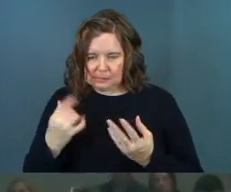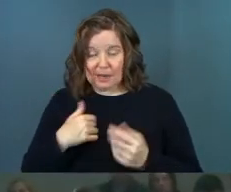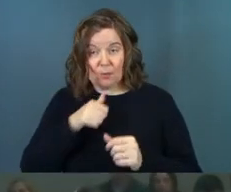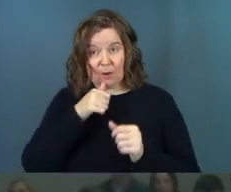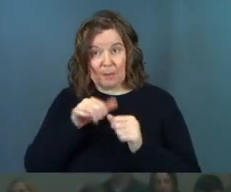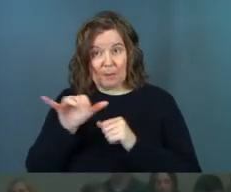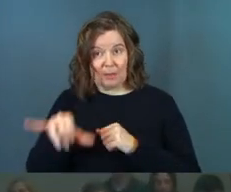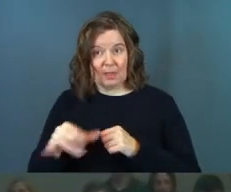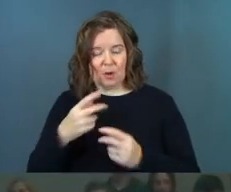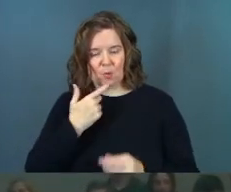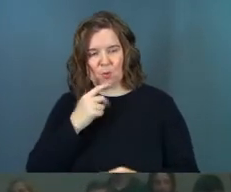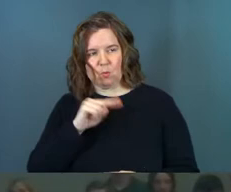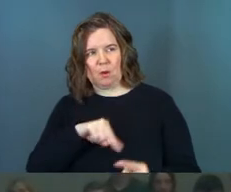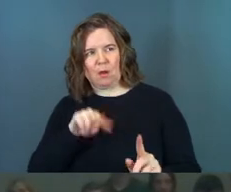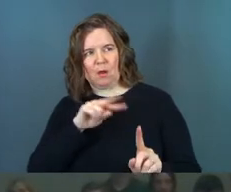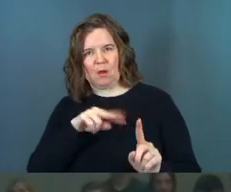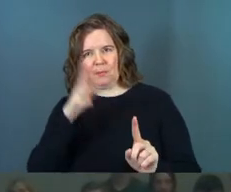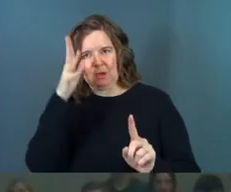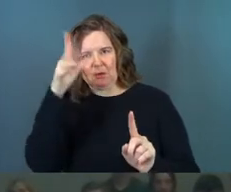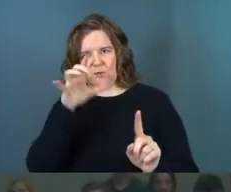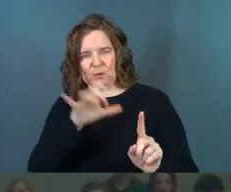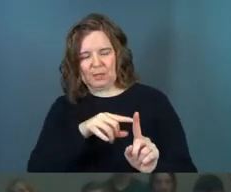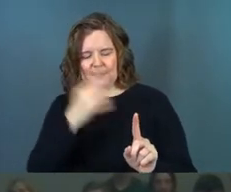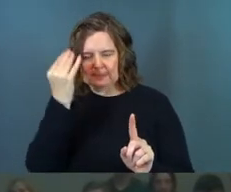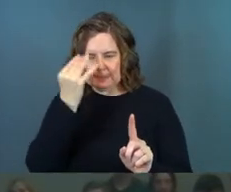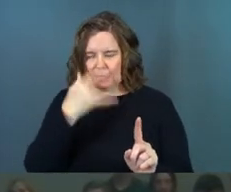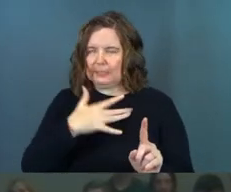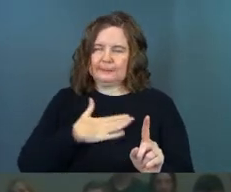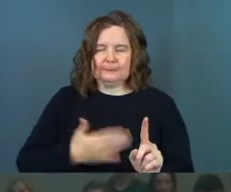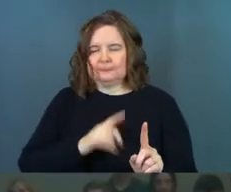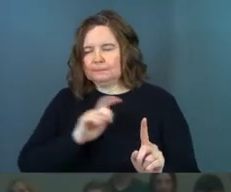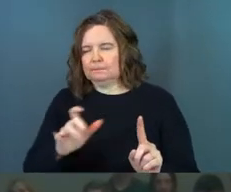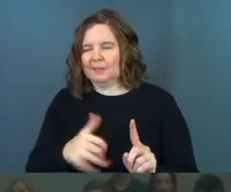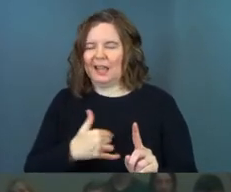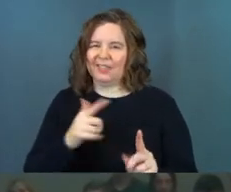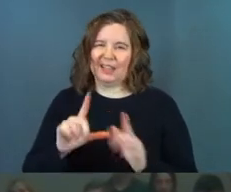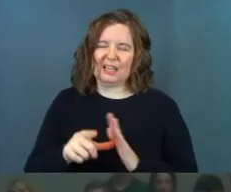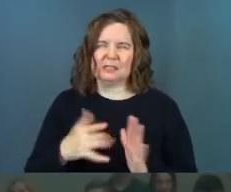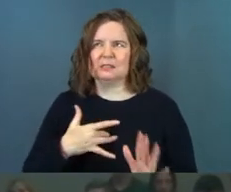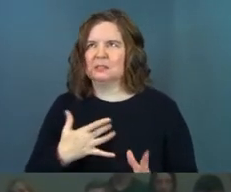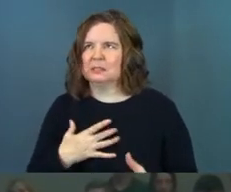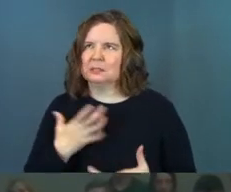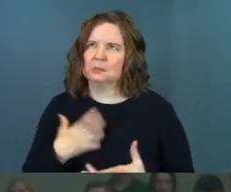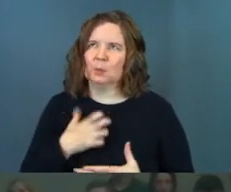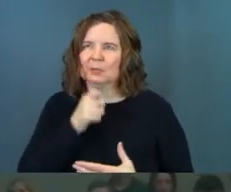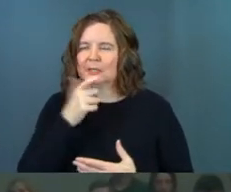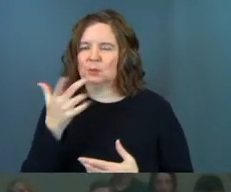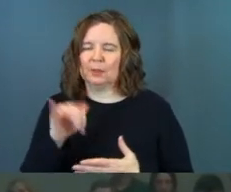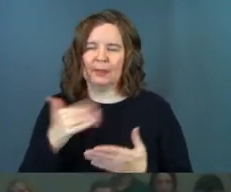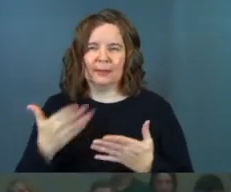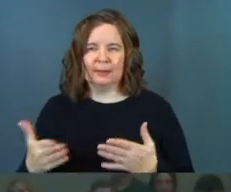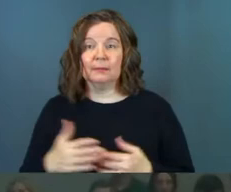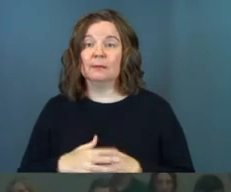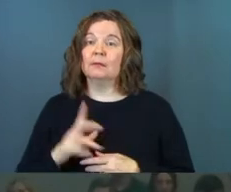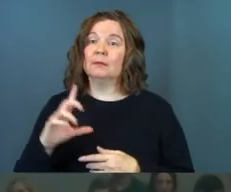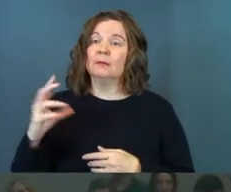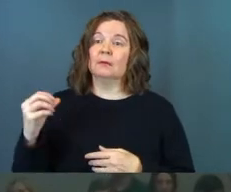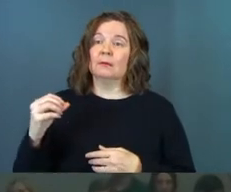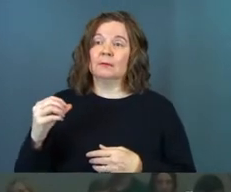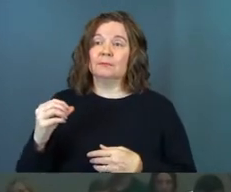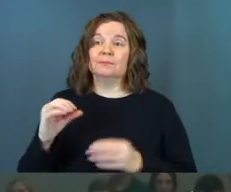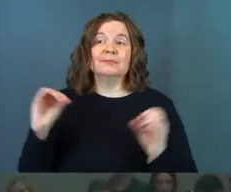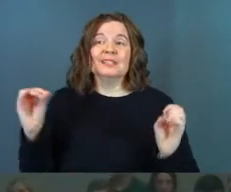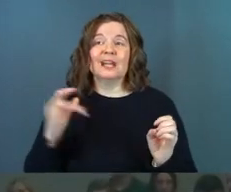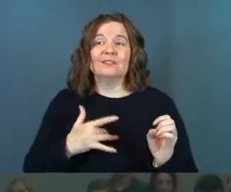And I just remember that, watching that unfold with him. And he ended up doing it. And then he regretted it later on, having done that thing. And